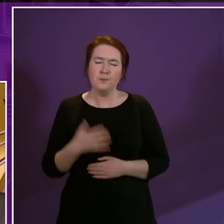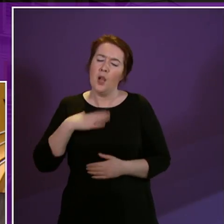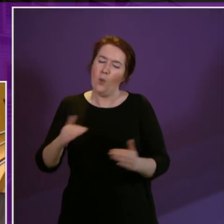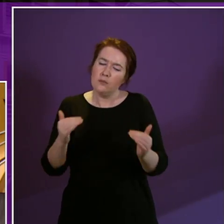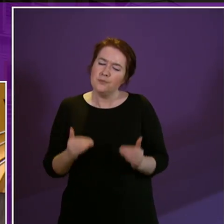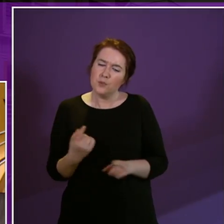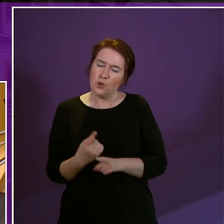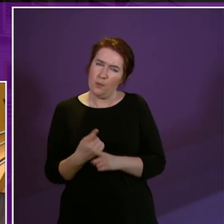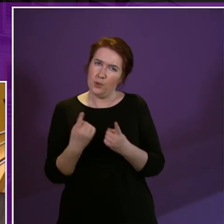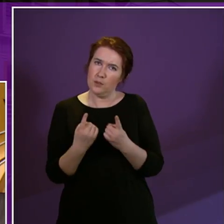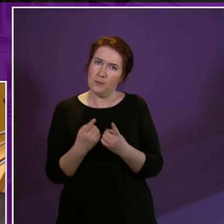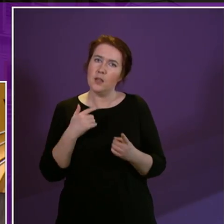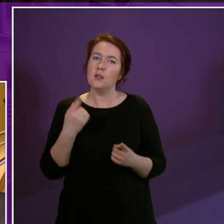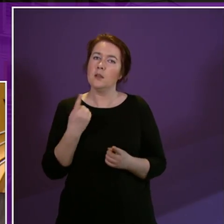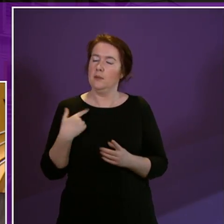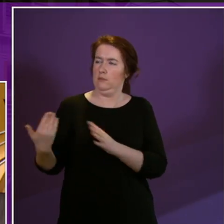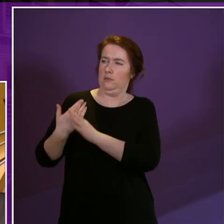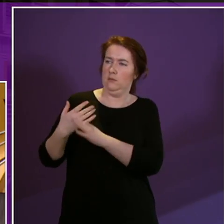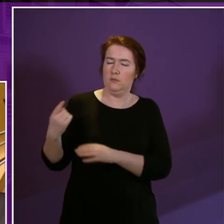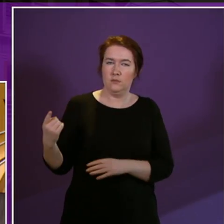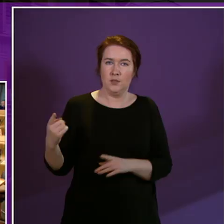into something which I know that some of you actually were there